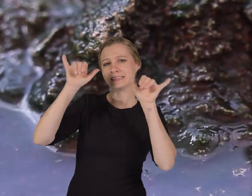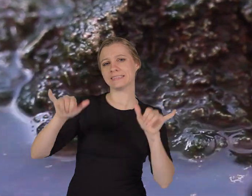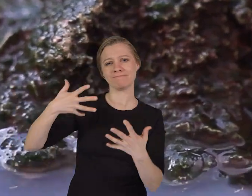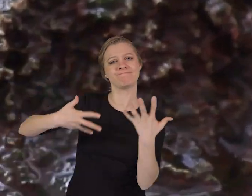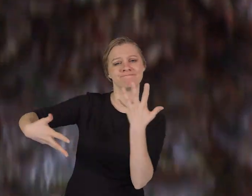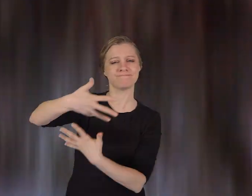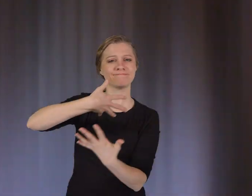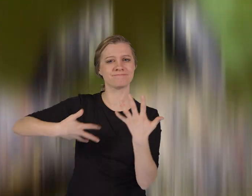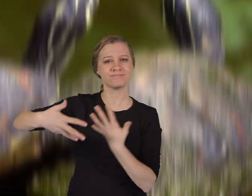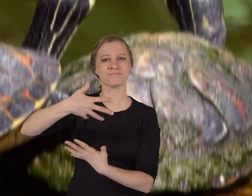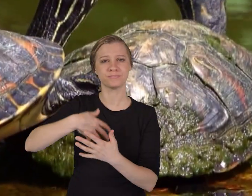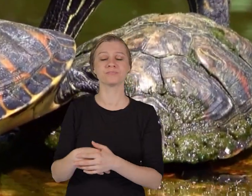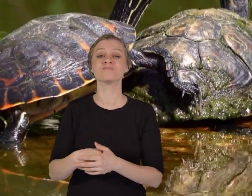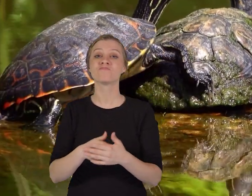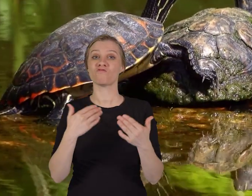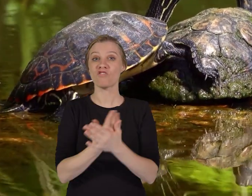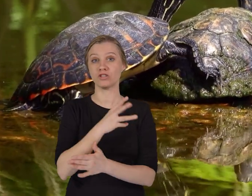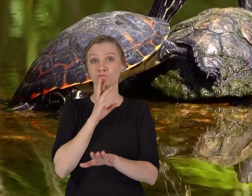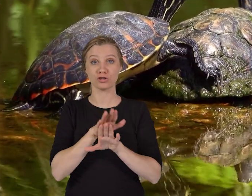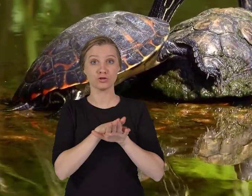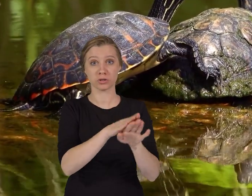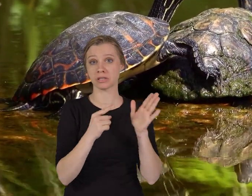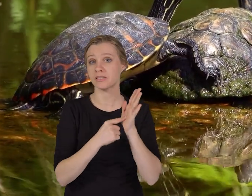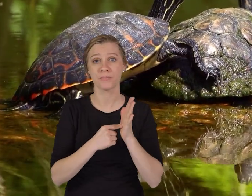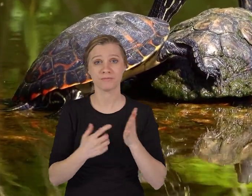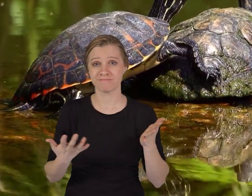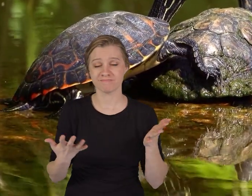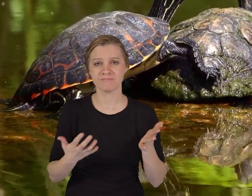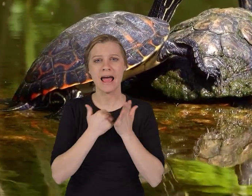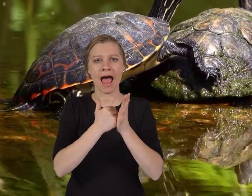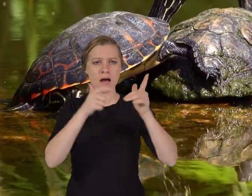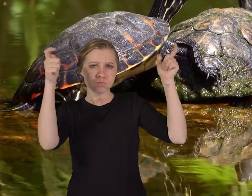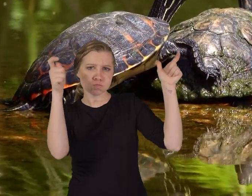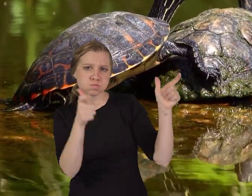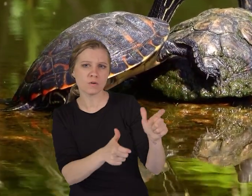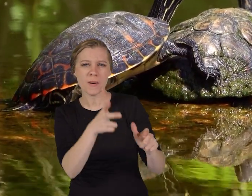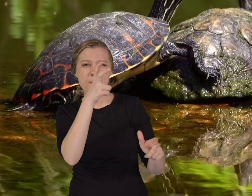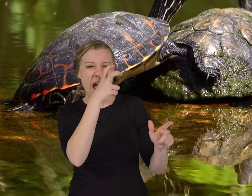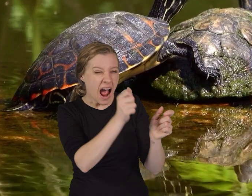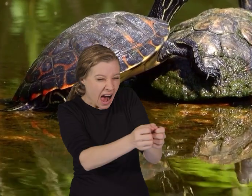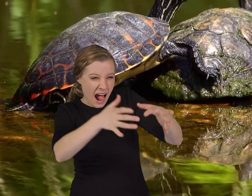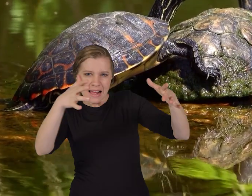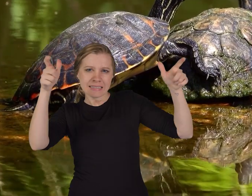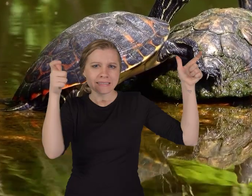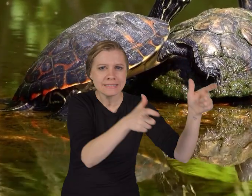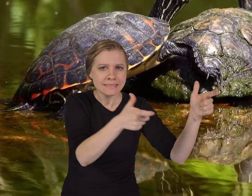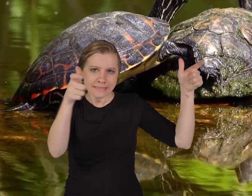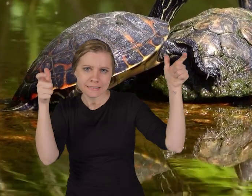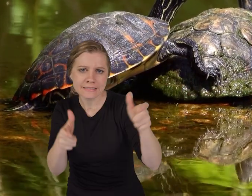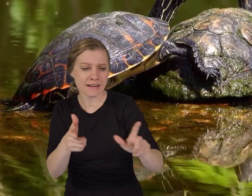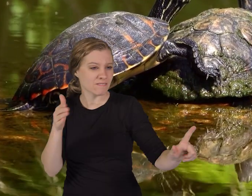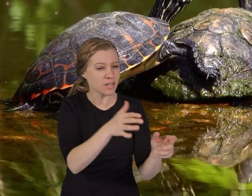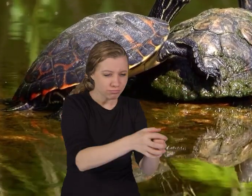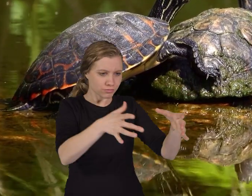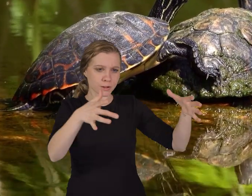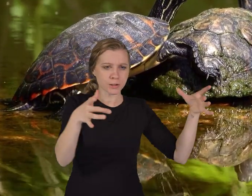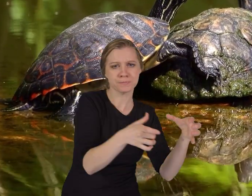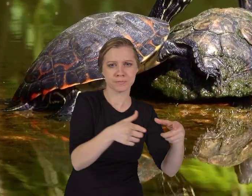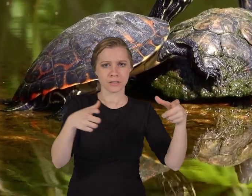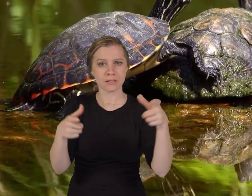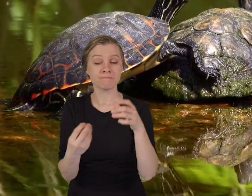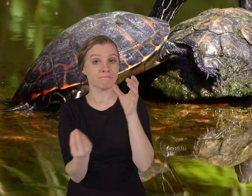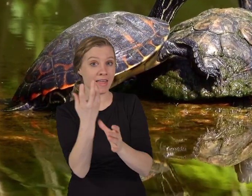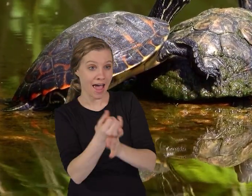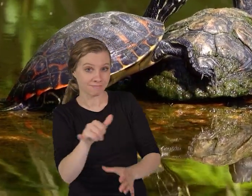their ecosystems. Freshwater turtles, for example, help control the populations of insects, small fish, and even